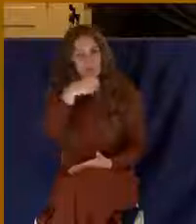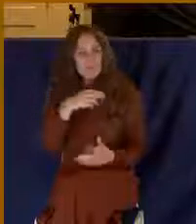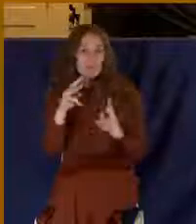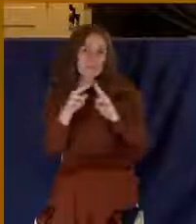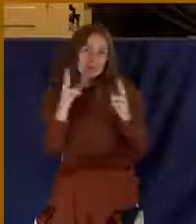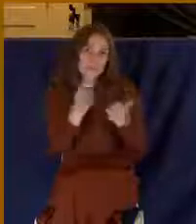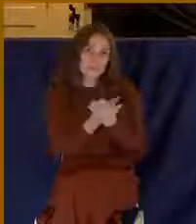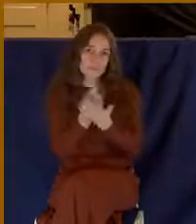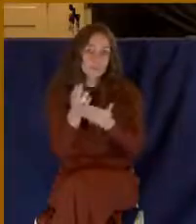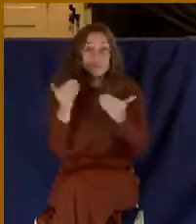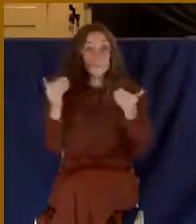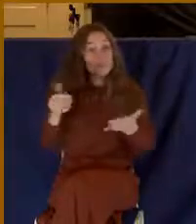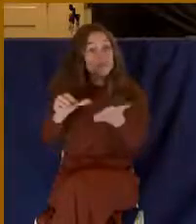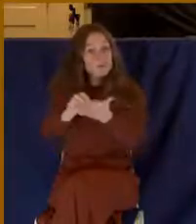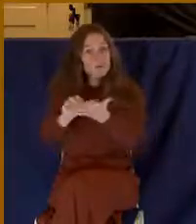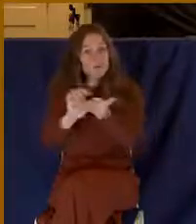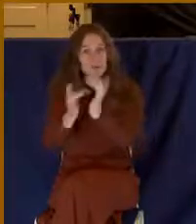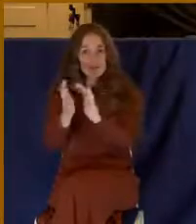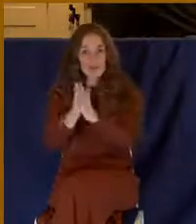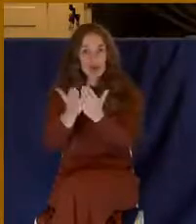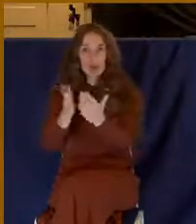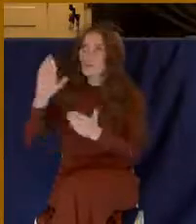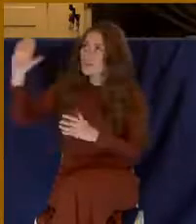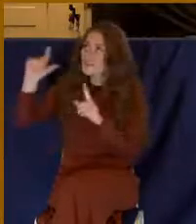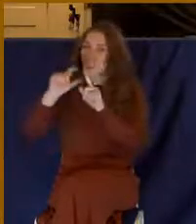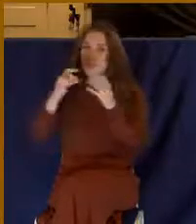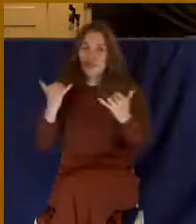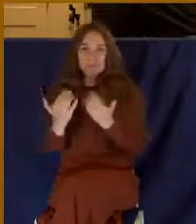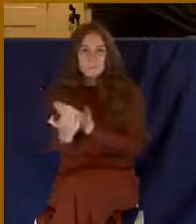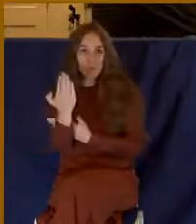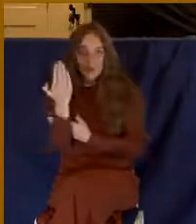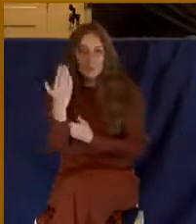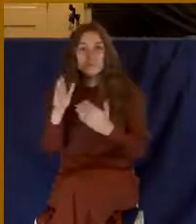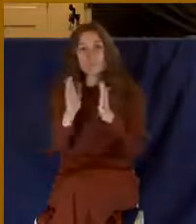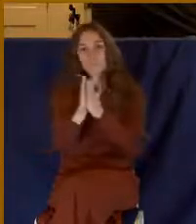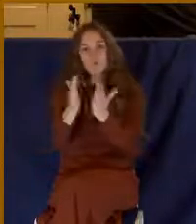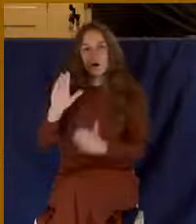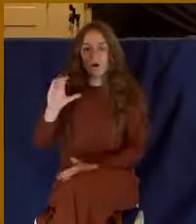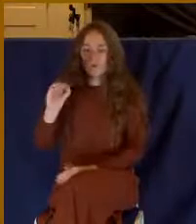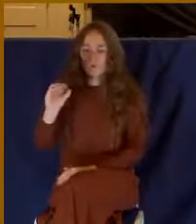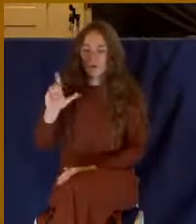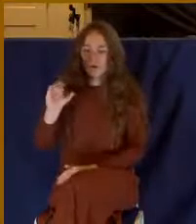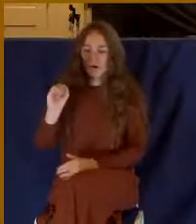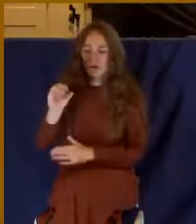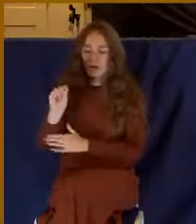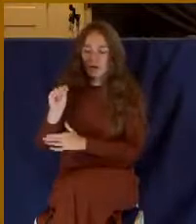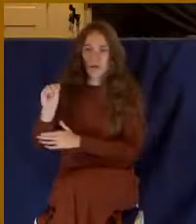Take God's Word this morning, please, and open to the book of Colossians chapter 2.